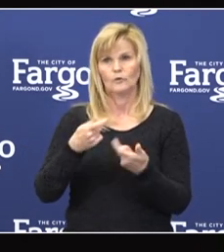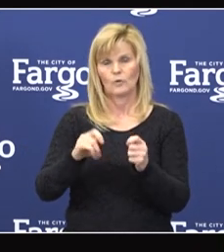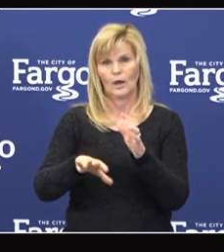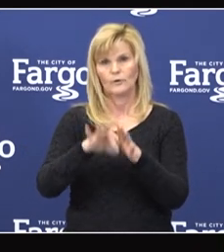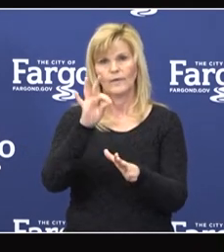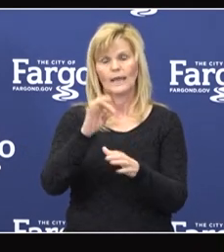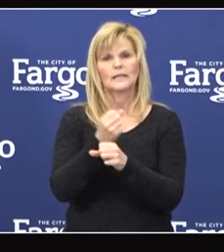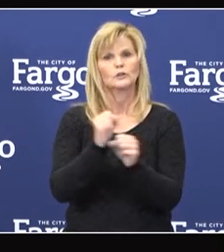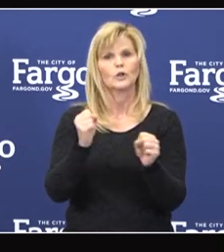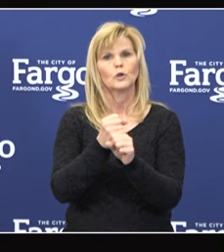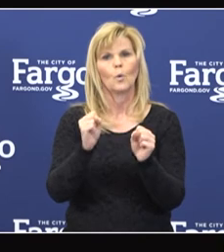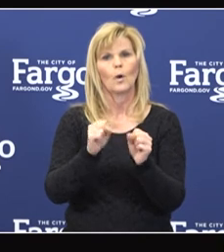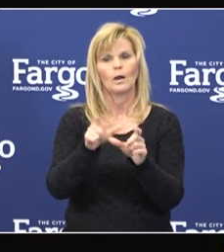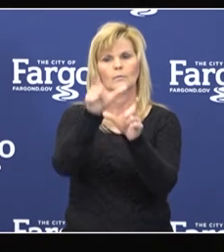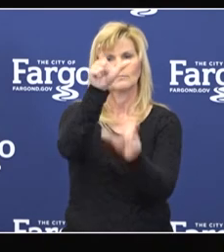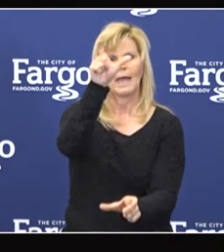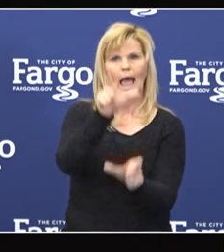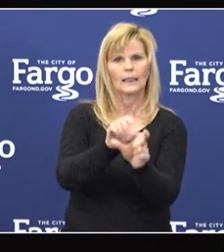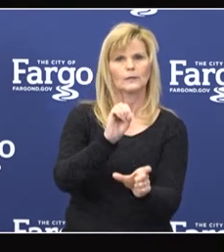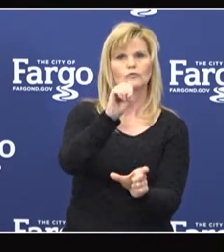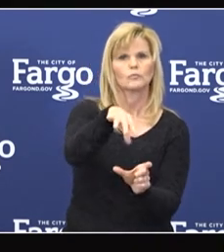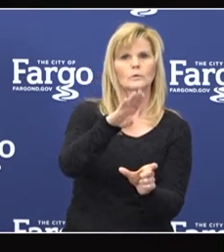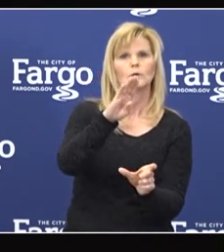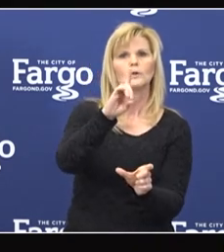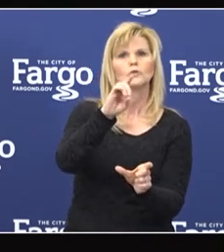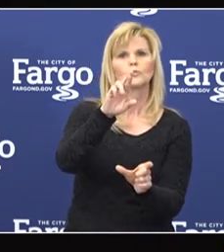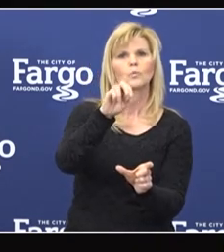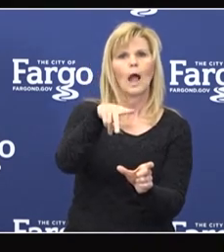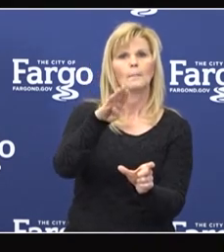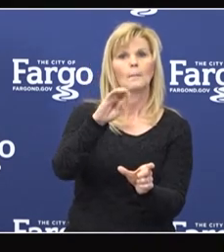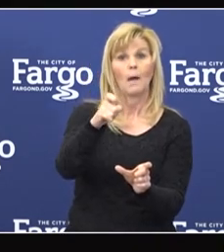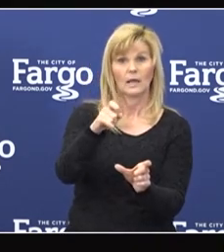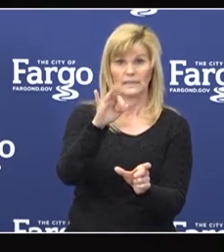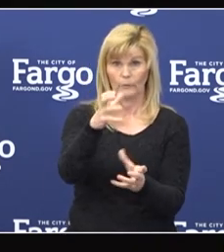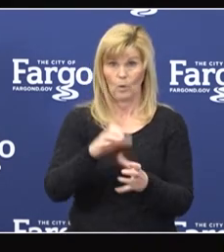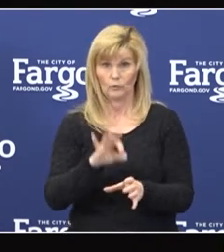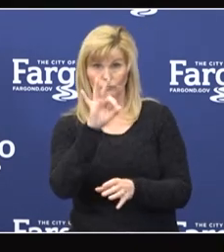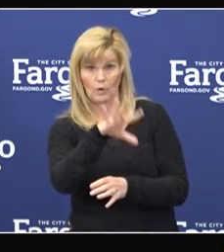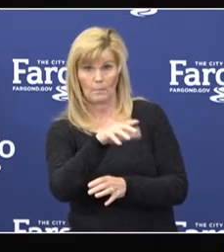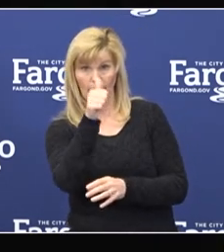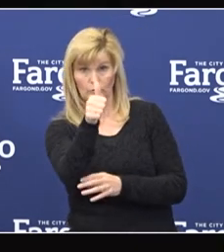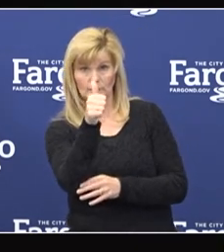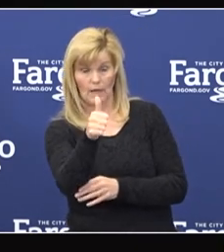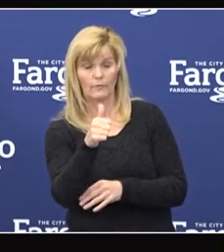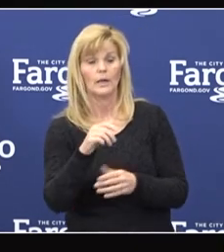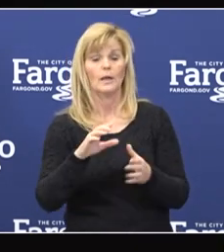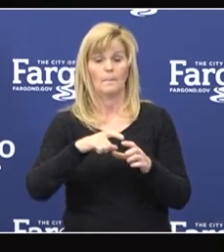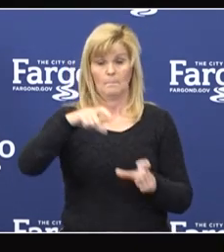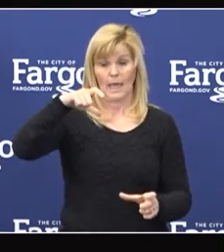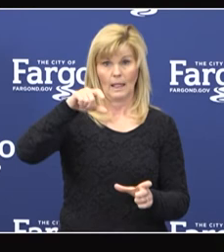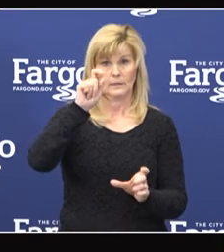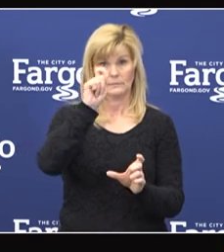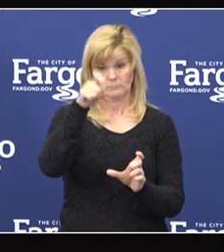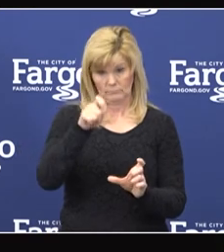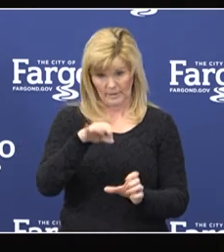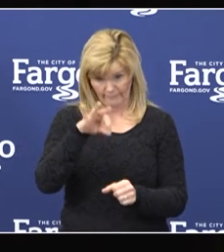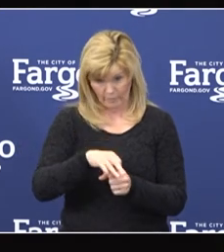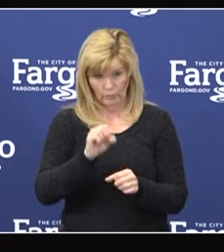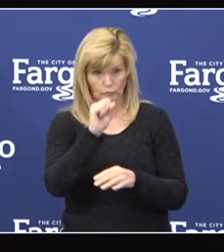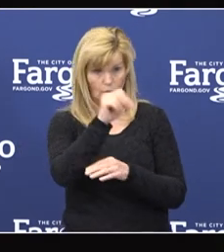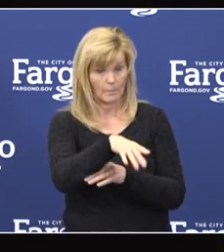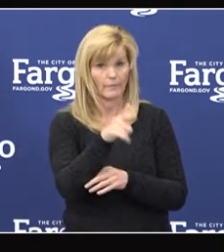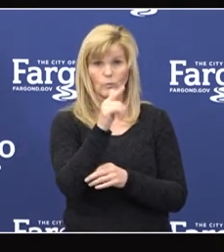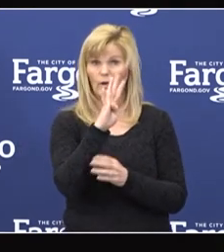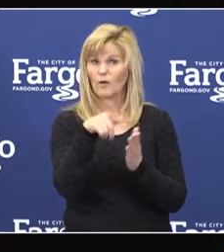drop box located in front of the county courthouse, if you want to drop things off in person, where ballots can be dropped off 24 hours a day, seven